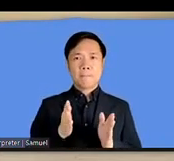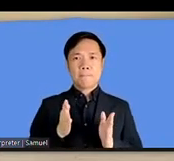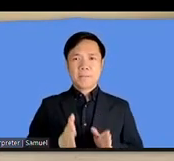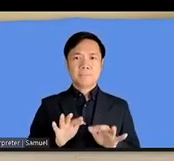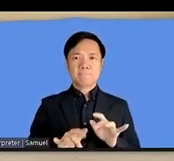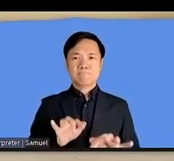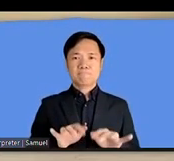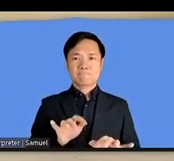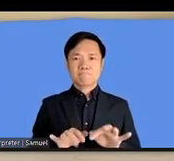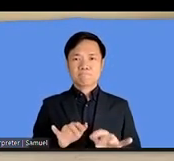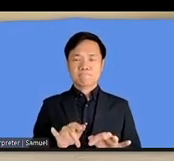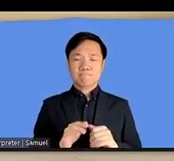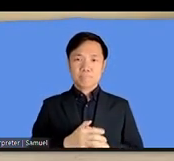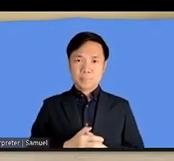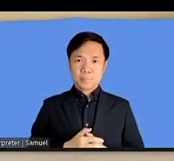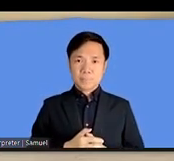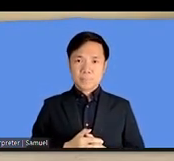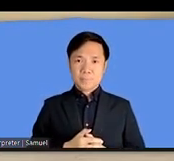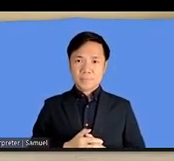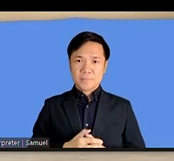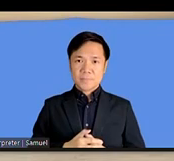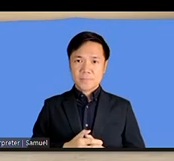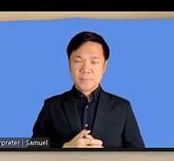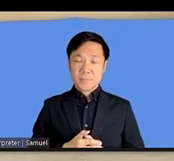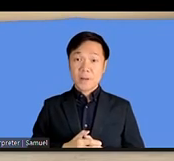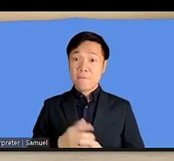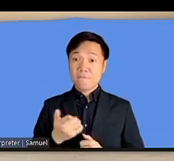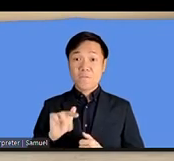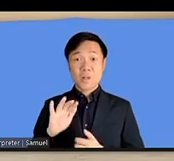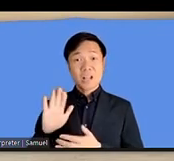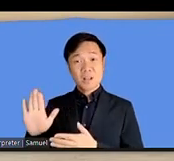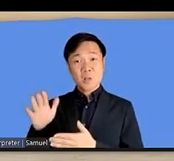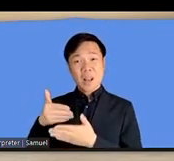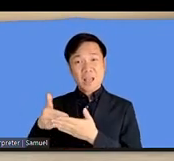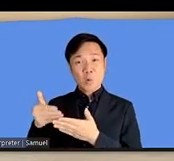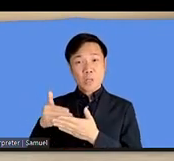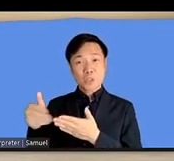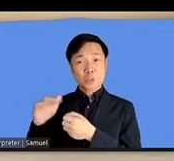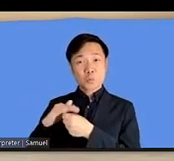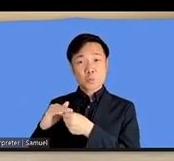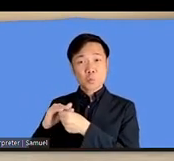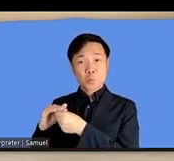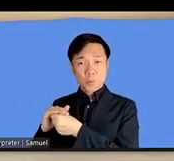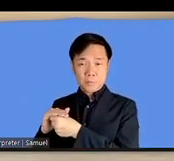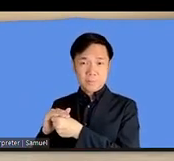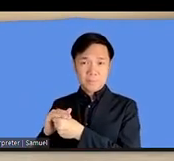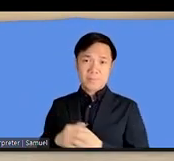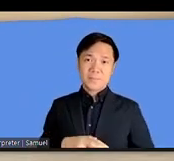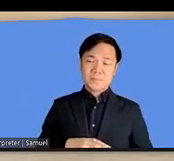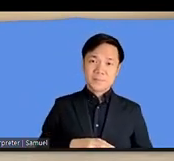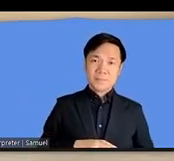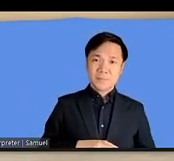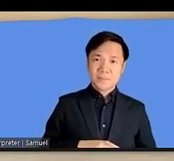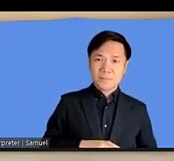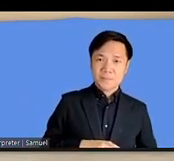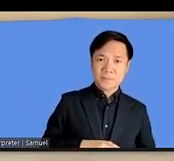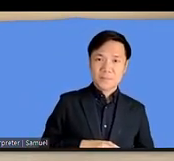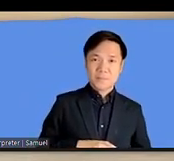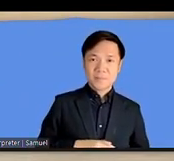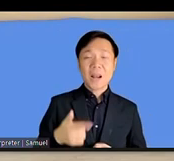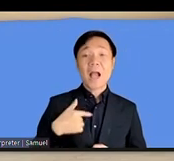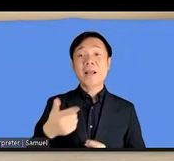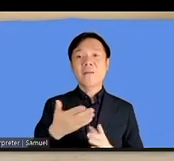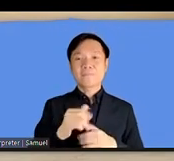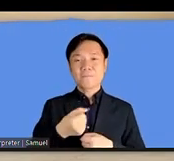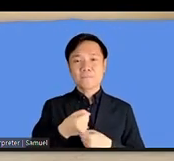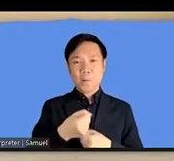captioning, especially in local languages. And thank you. He tells me he's from Pakistan.